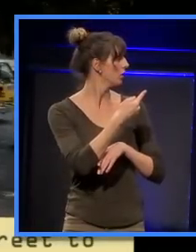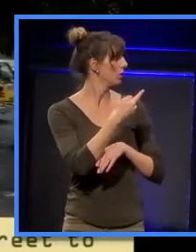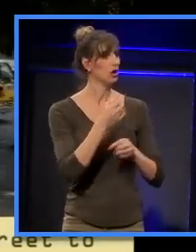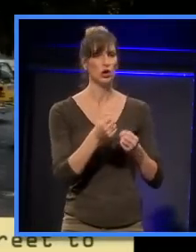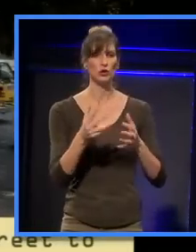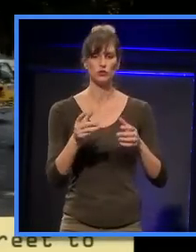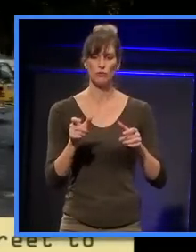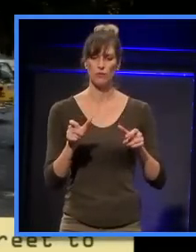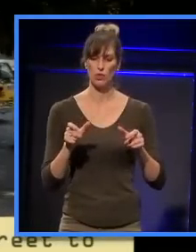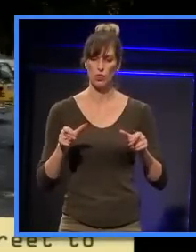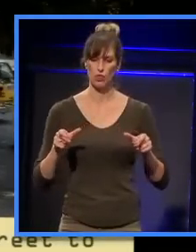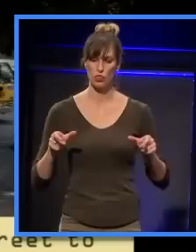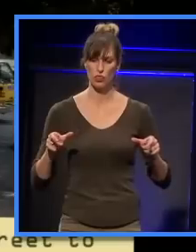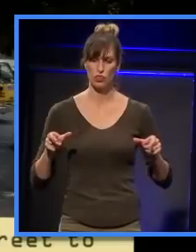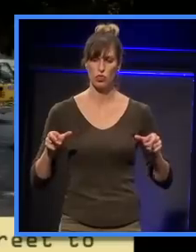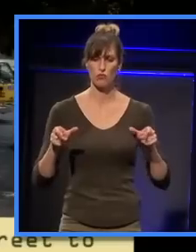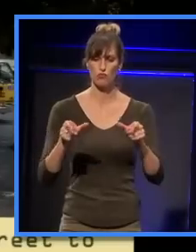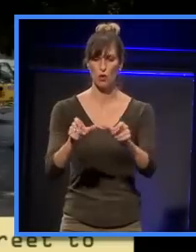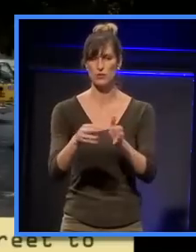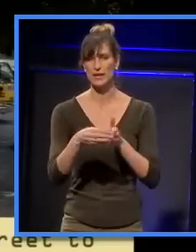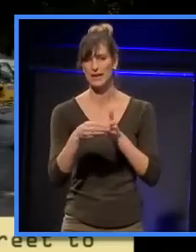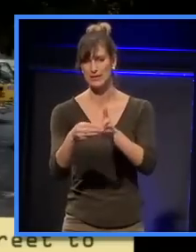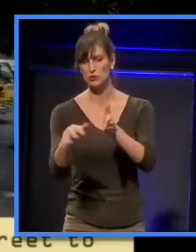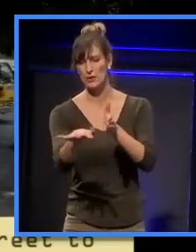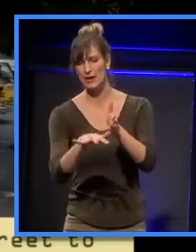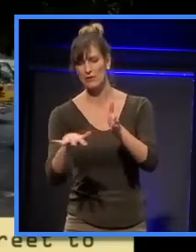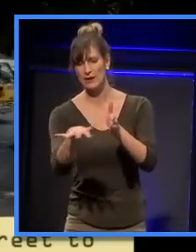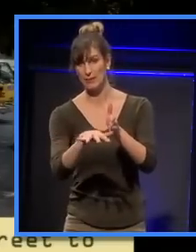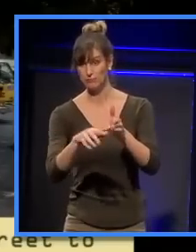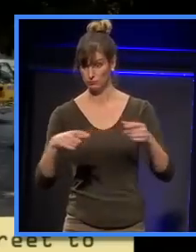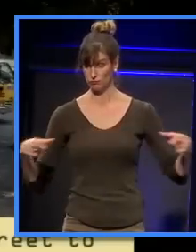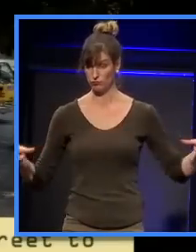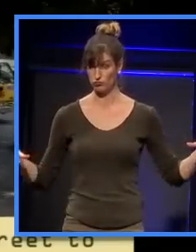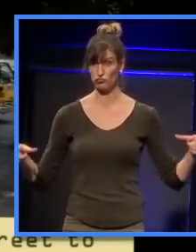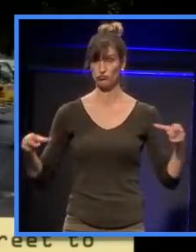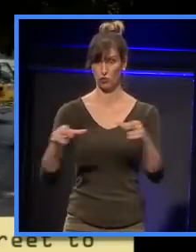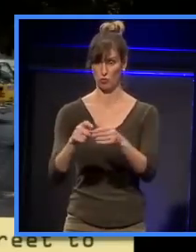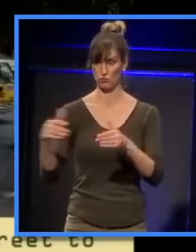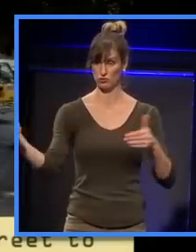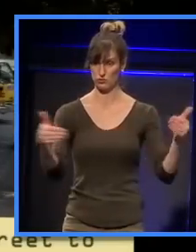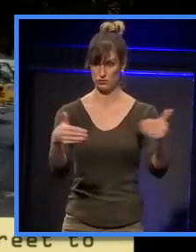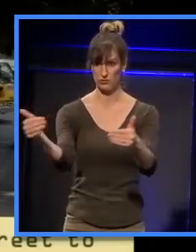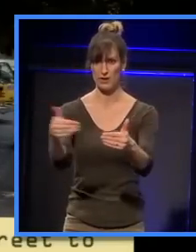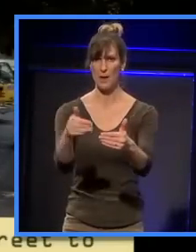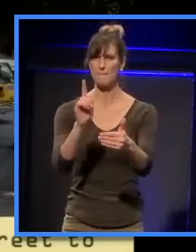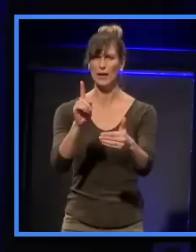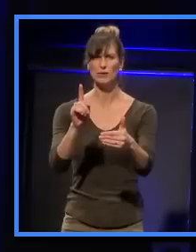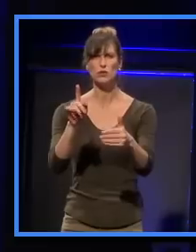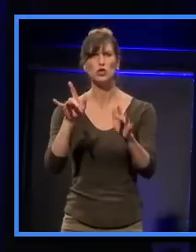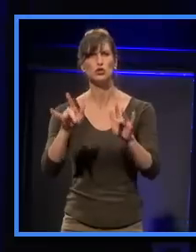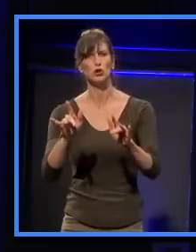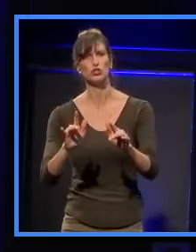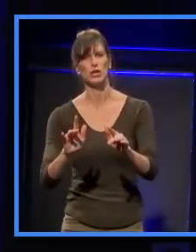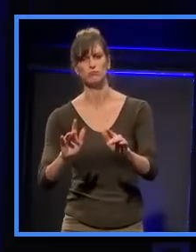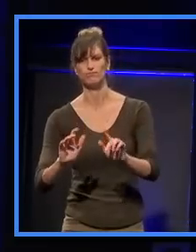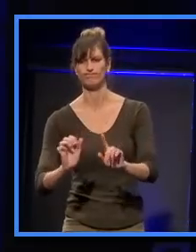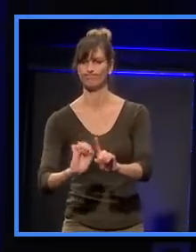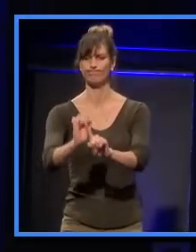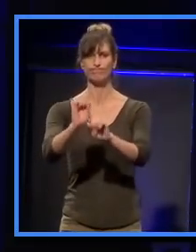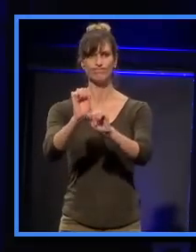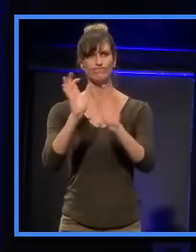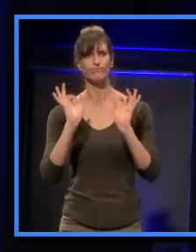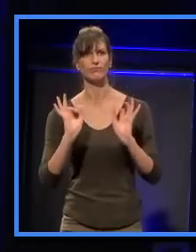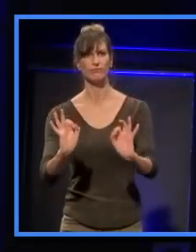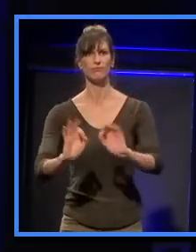leading to this area, but it just hasn't been quite finished off. A lot of those essential connections haven't been made. So, that's a very big part